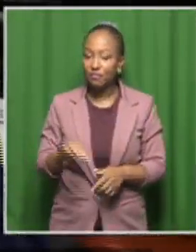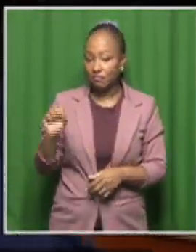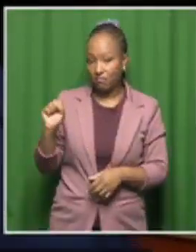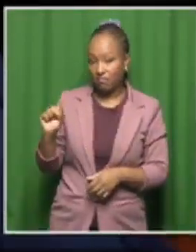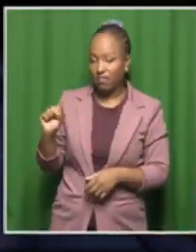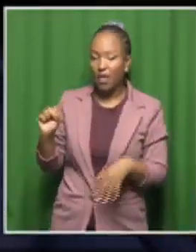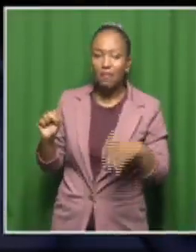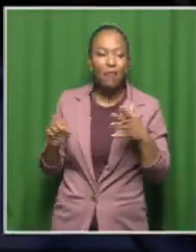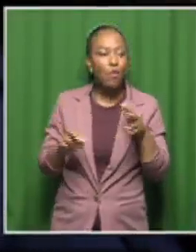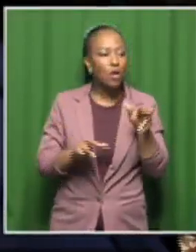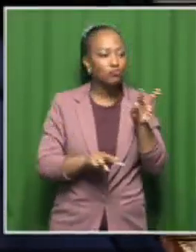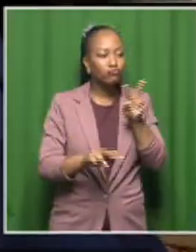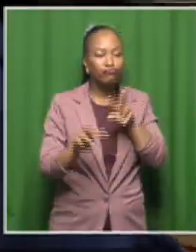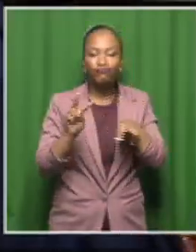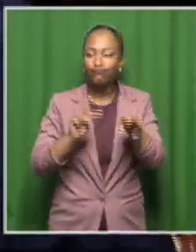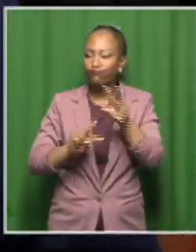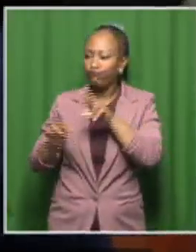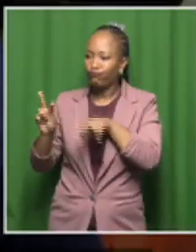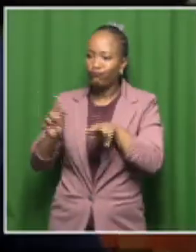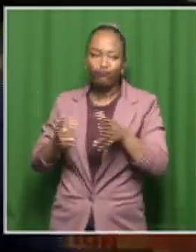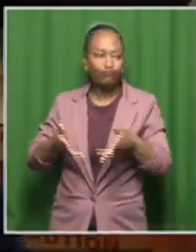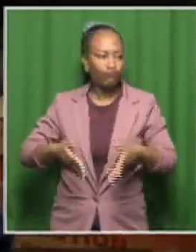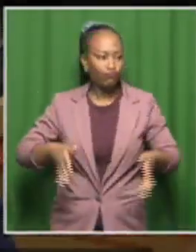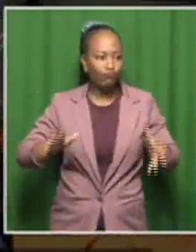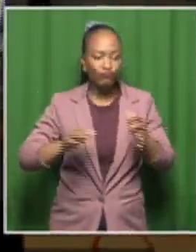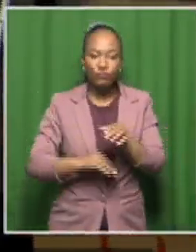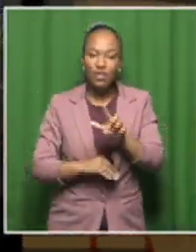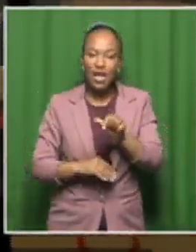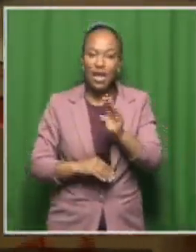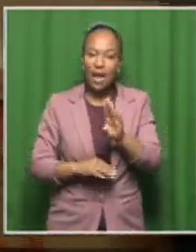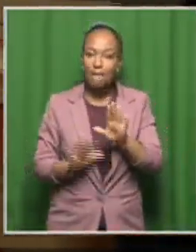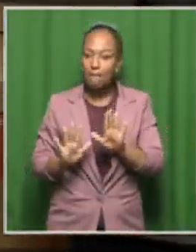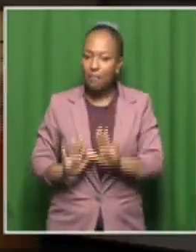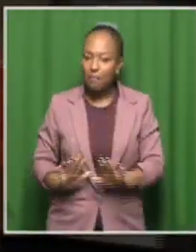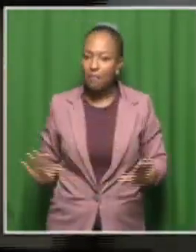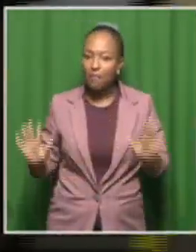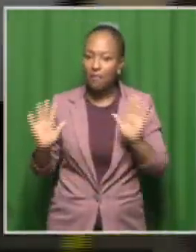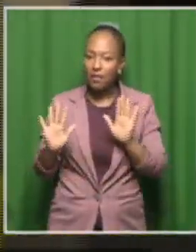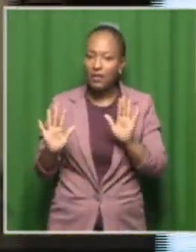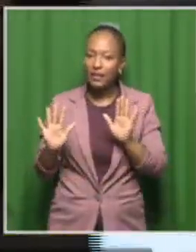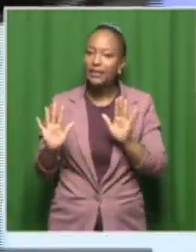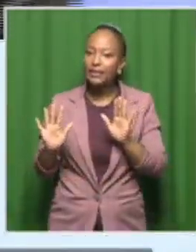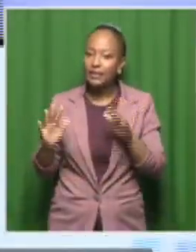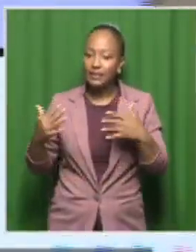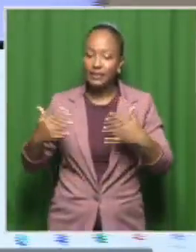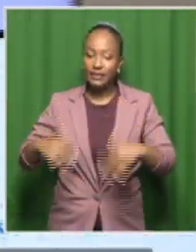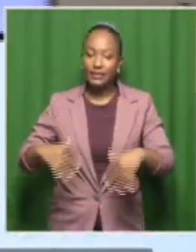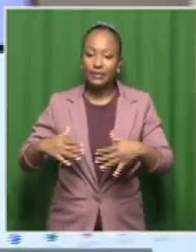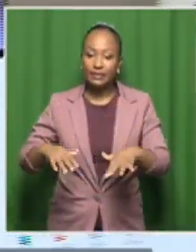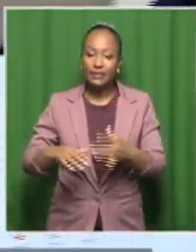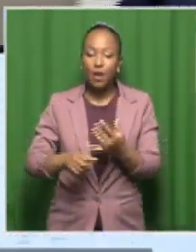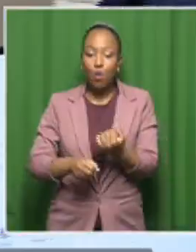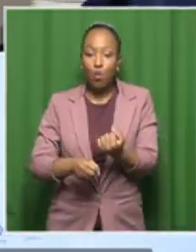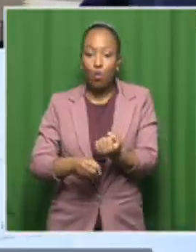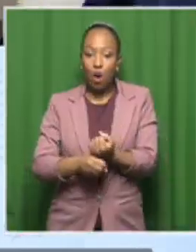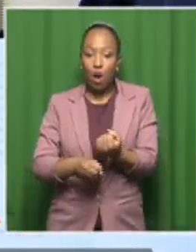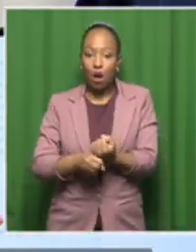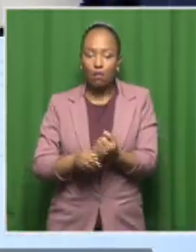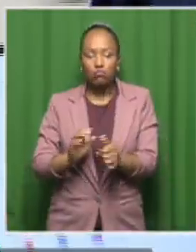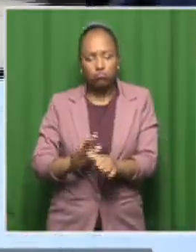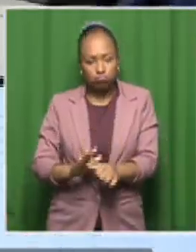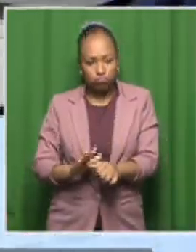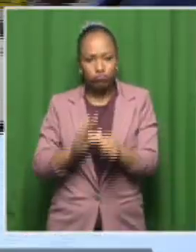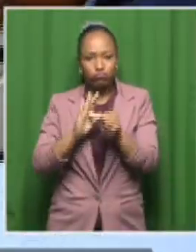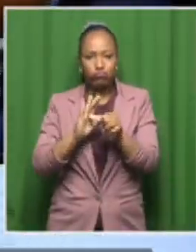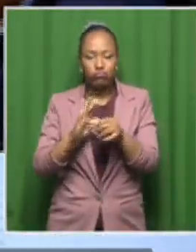we enter this lab, just to take a look at what is around us. Very important work being done here at